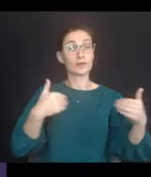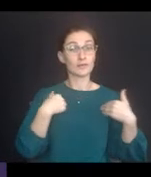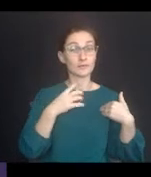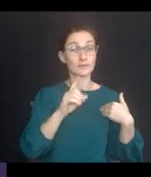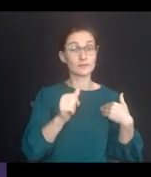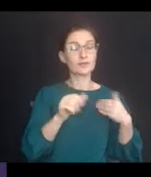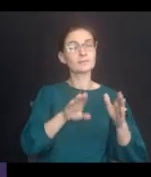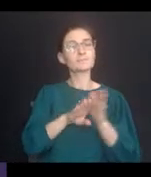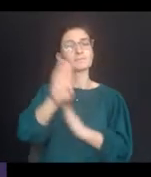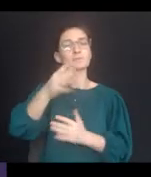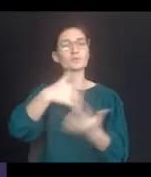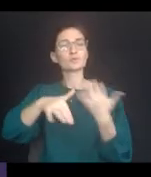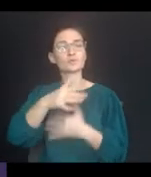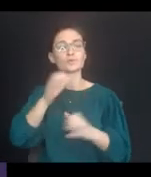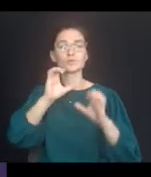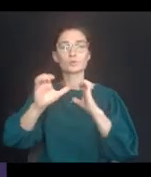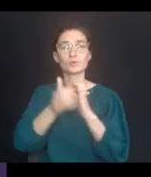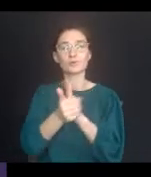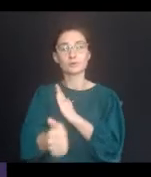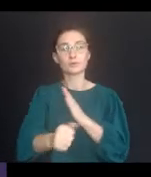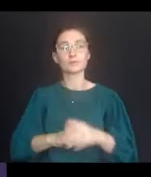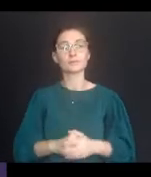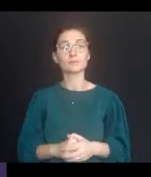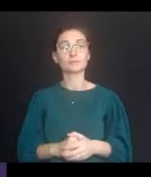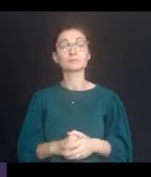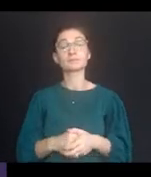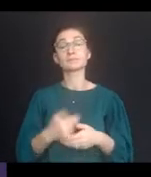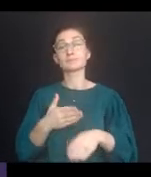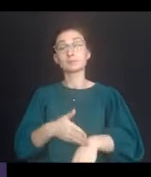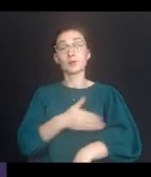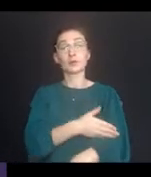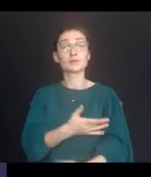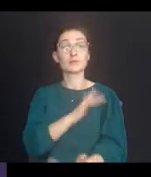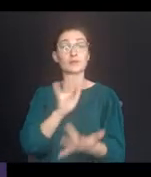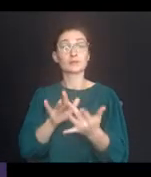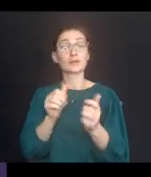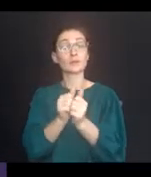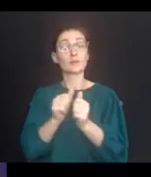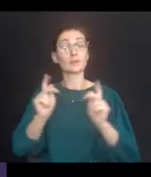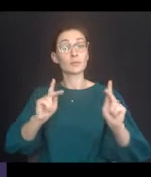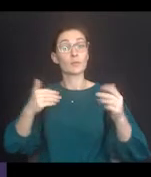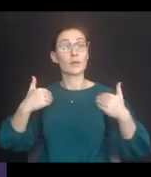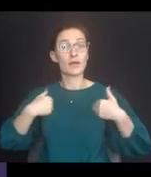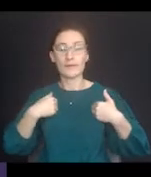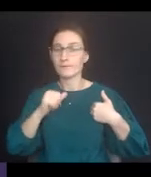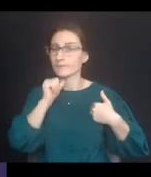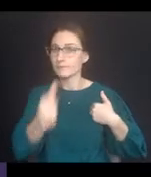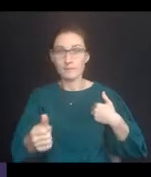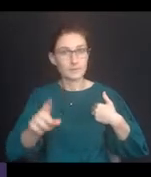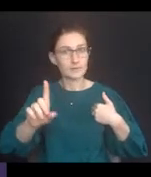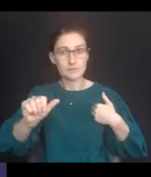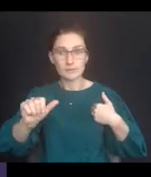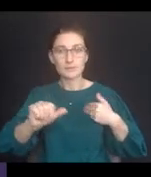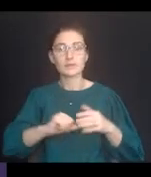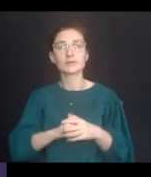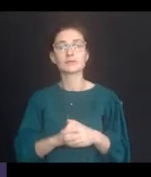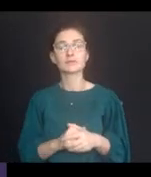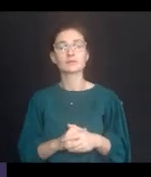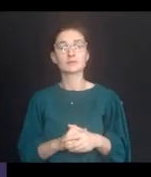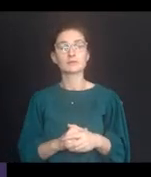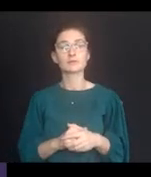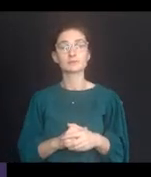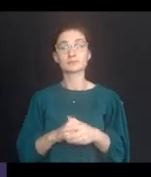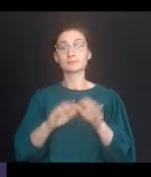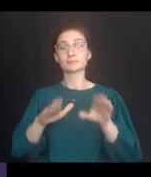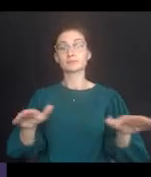to develop social and communication skills. Increased contact with peers without disabilities will help prepare for life after school.